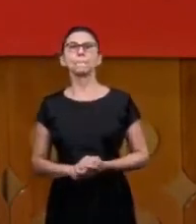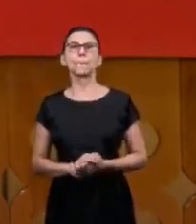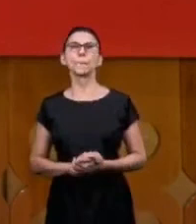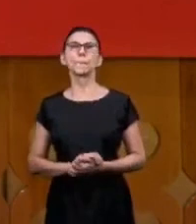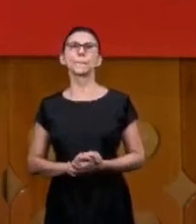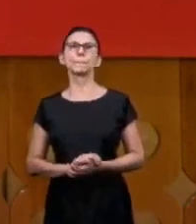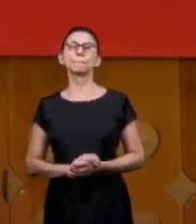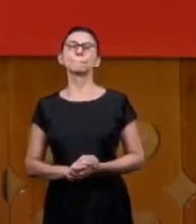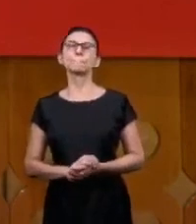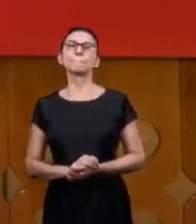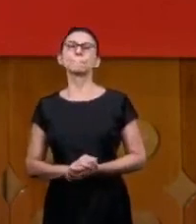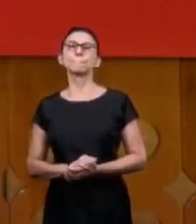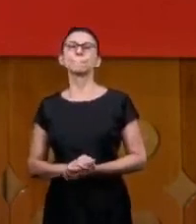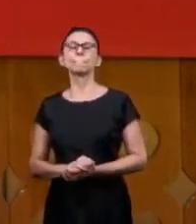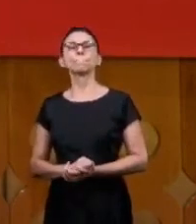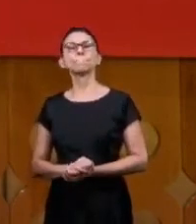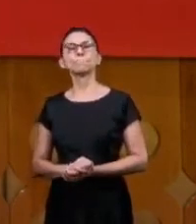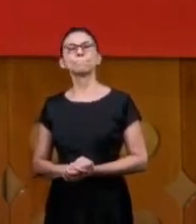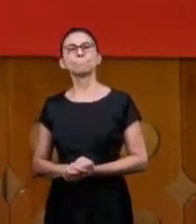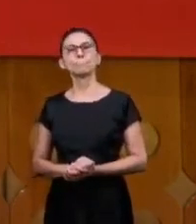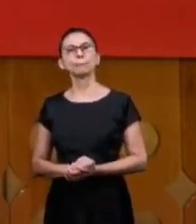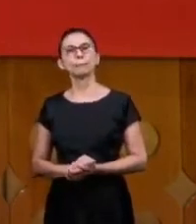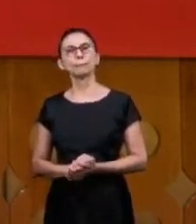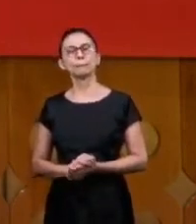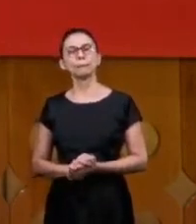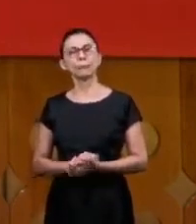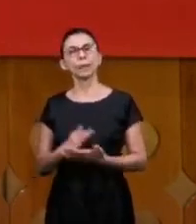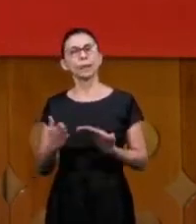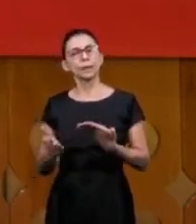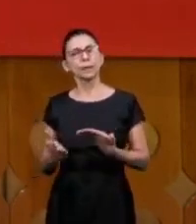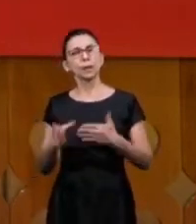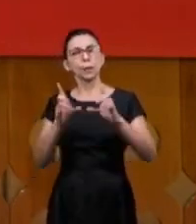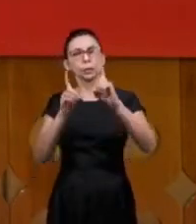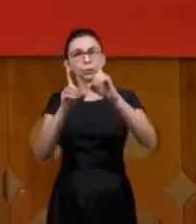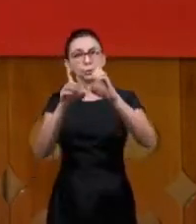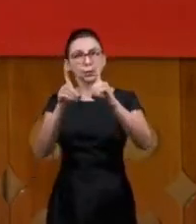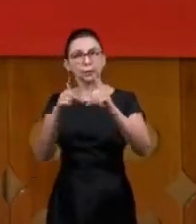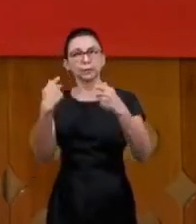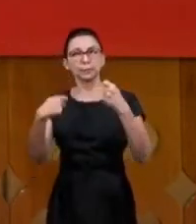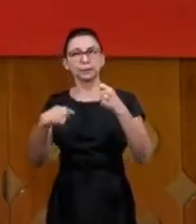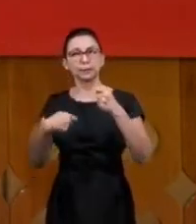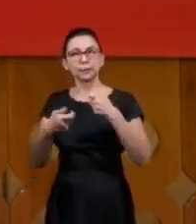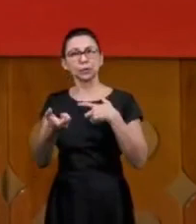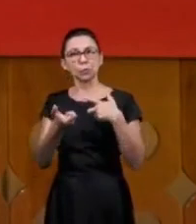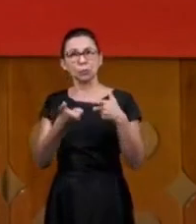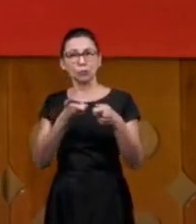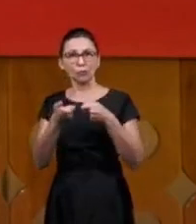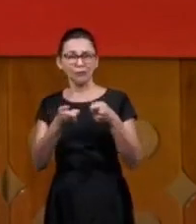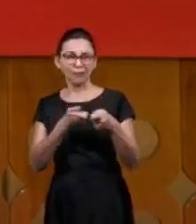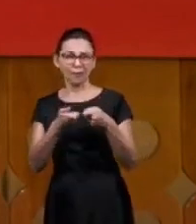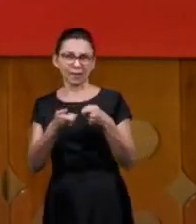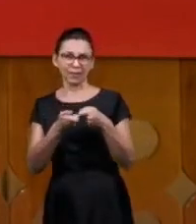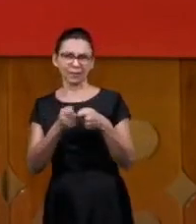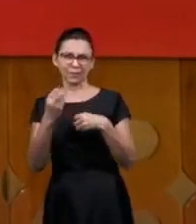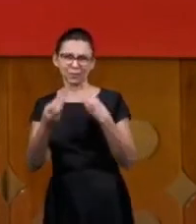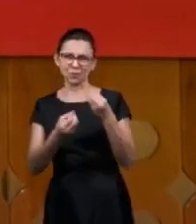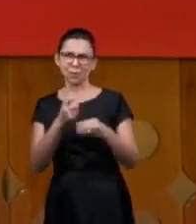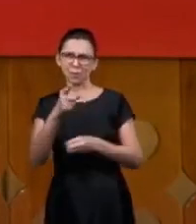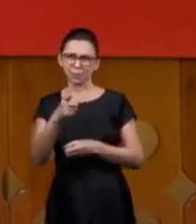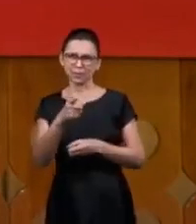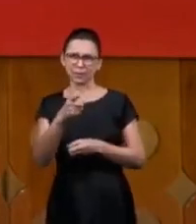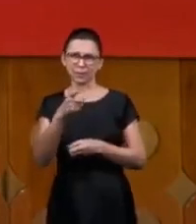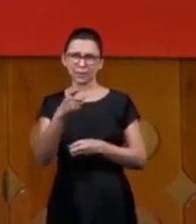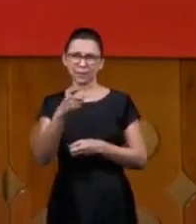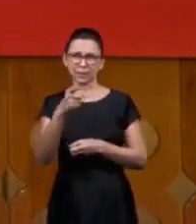the zeal for the doctrine is in the government and the direction to govern well how do you govern